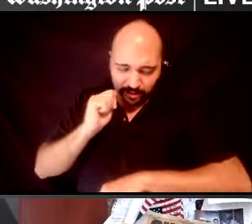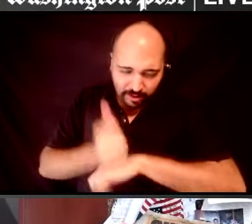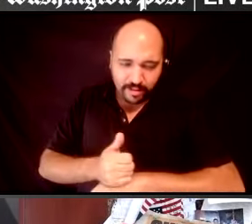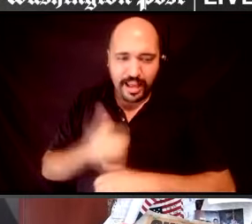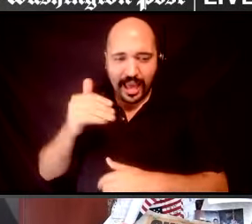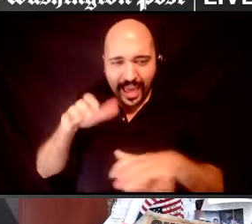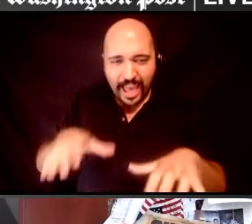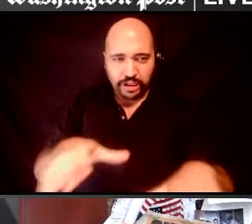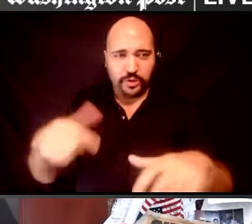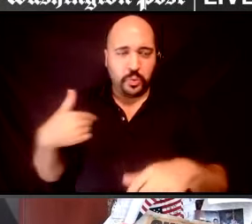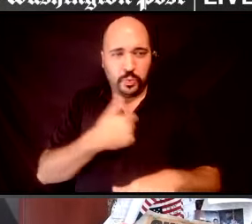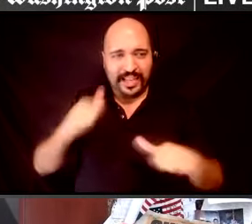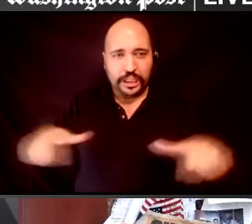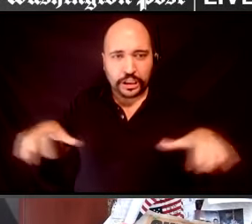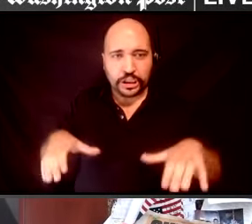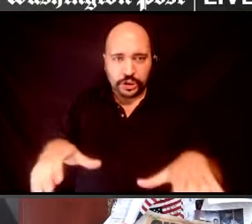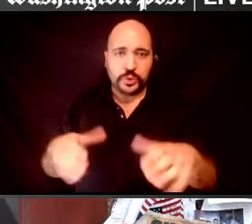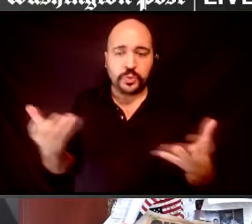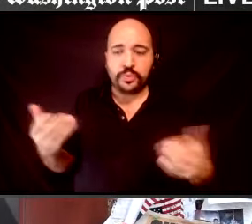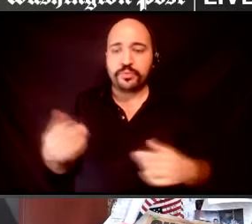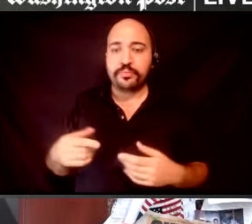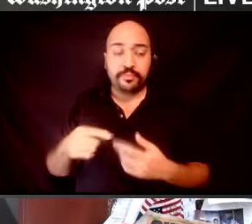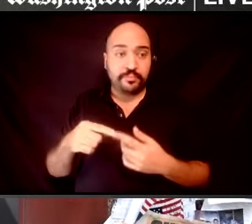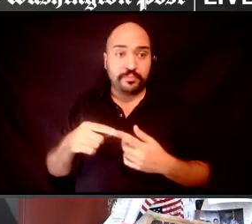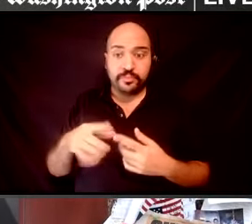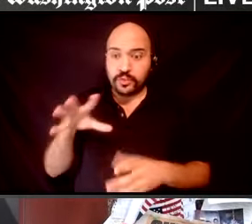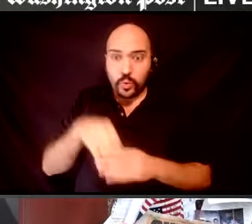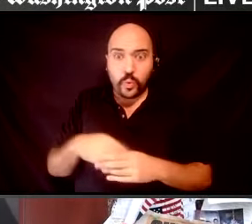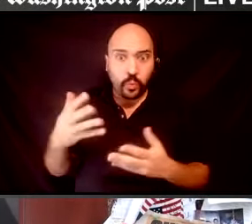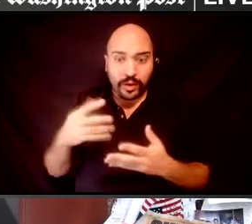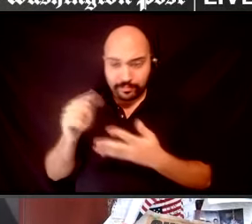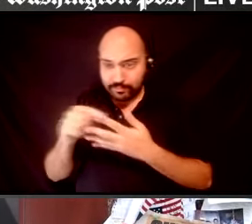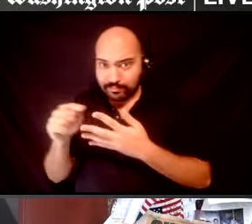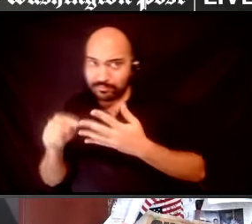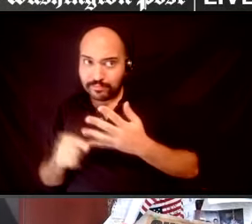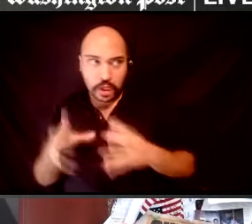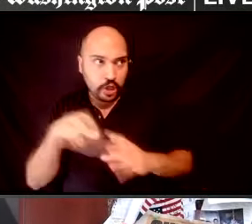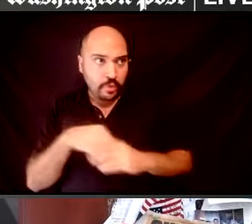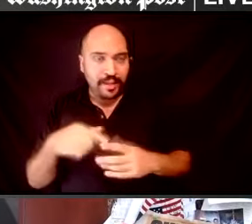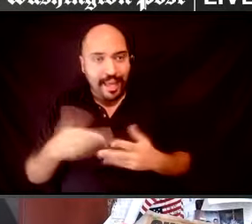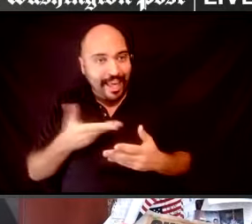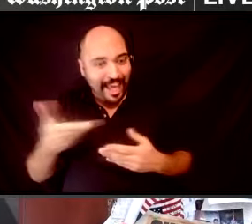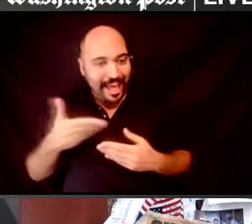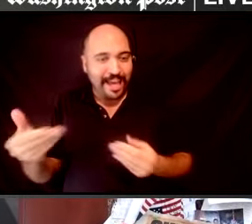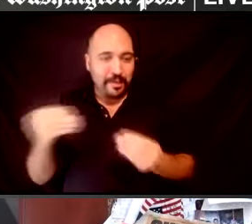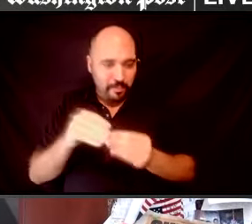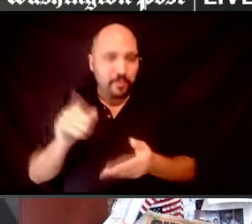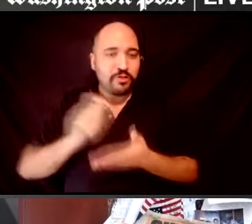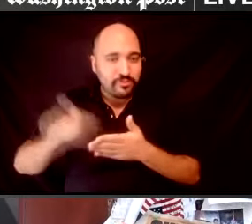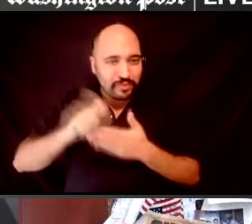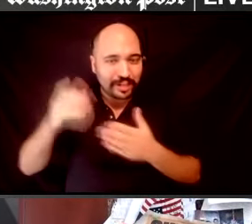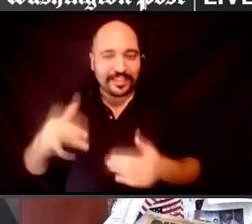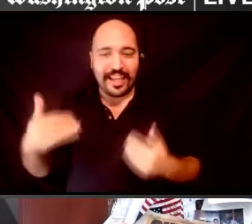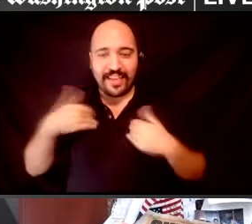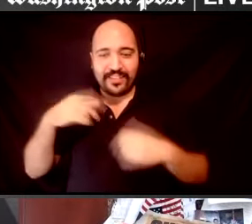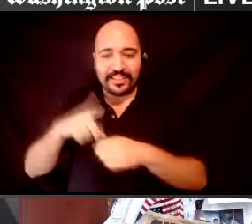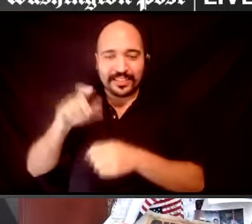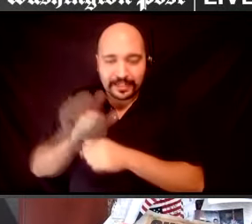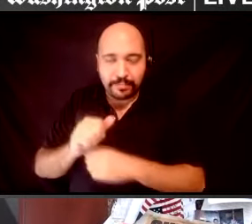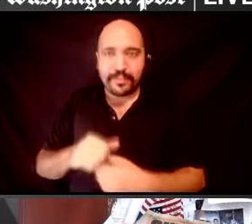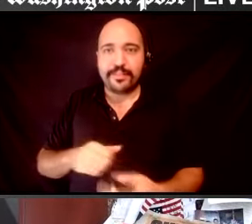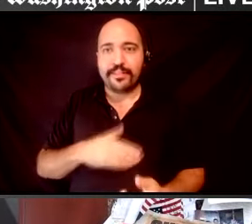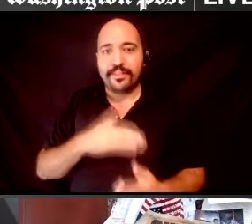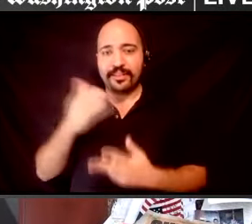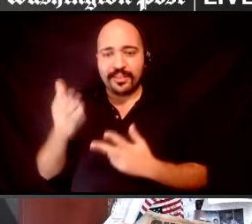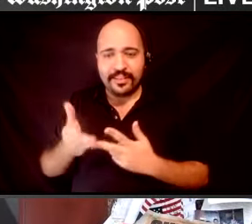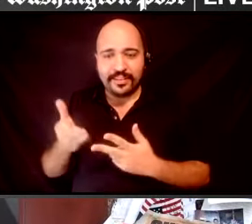Um, well, concrete actions can include, you know, hiring more press that have disabilities, um, you know, hiring